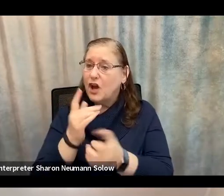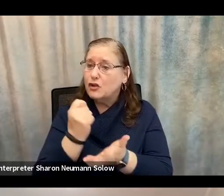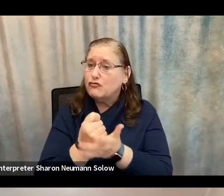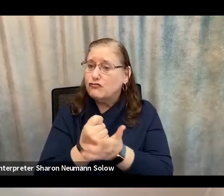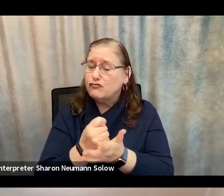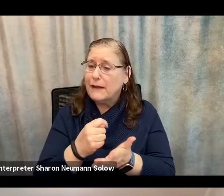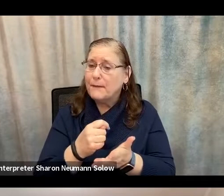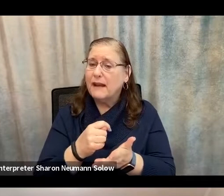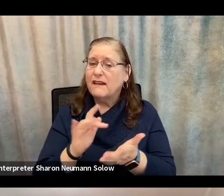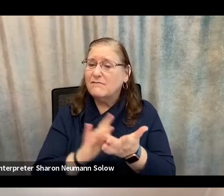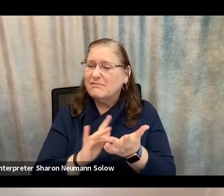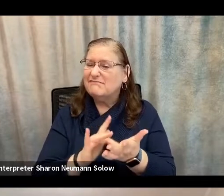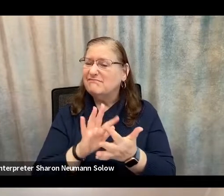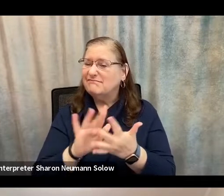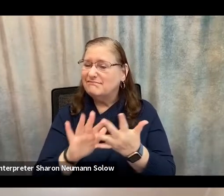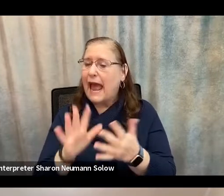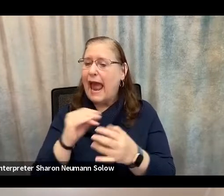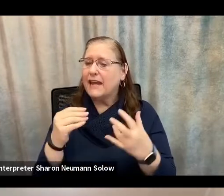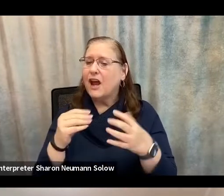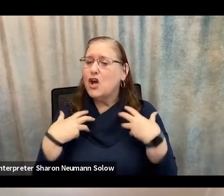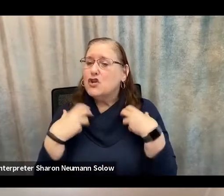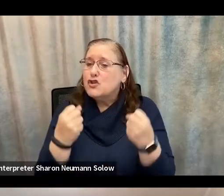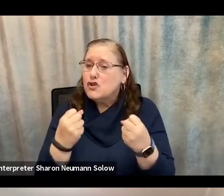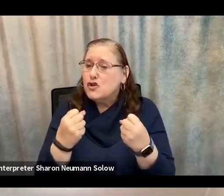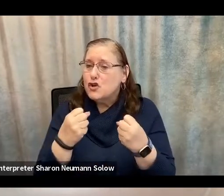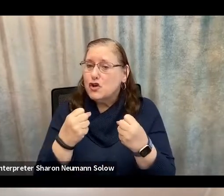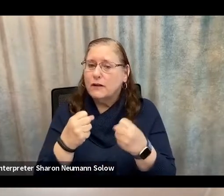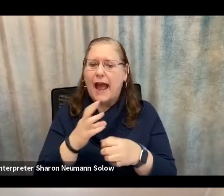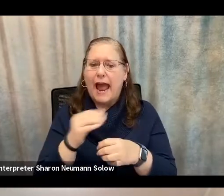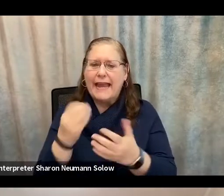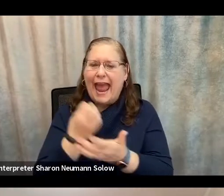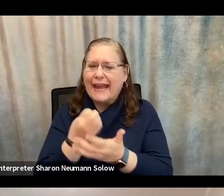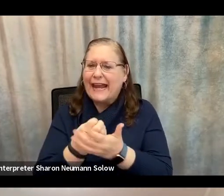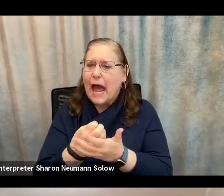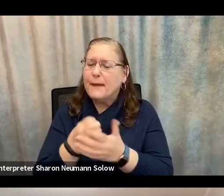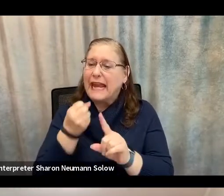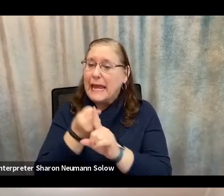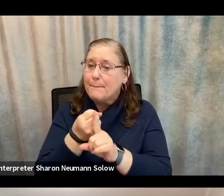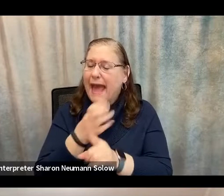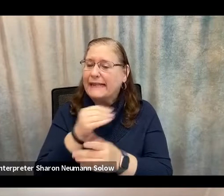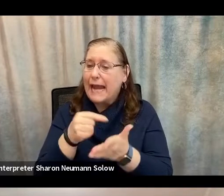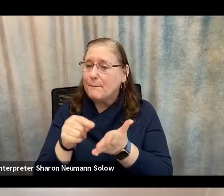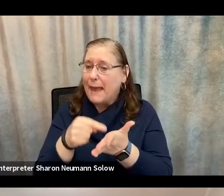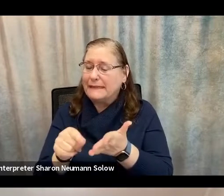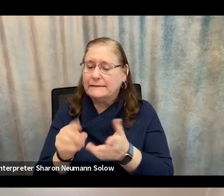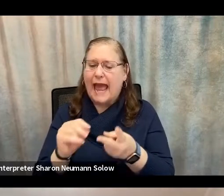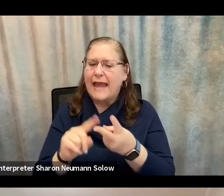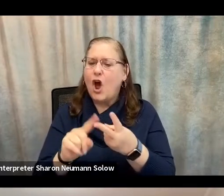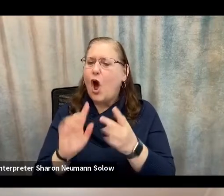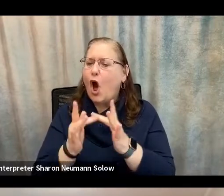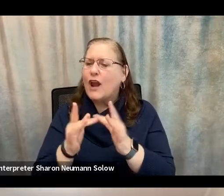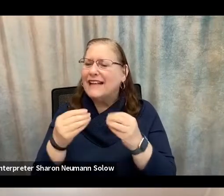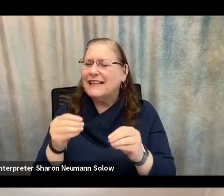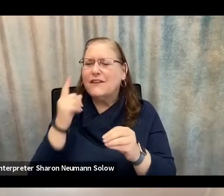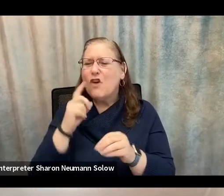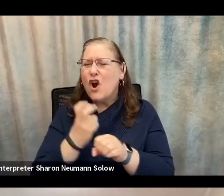We're also going to be talking about economic impact payments and online sales for hard to find PPE